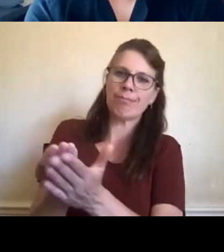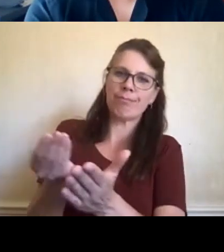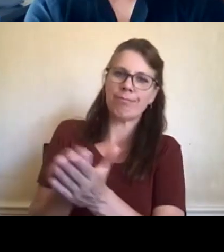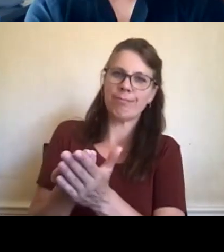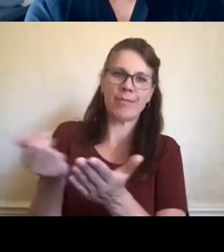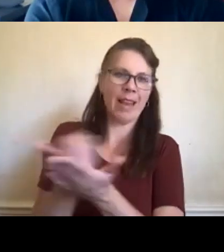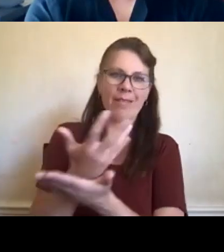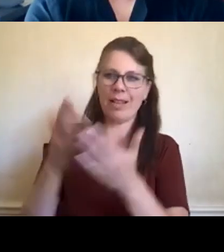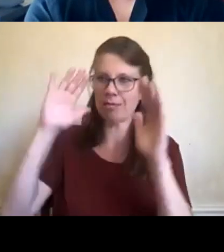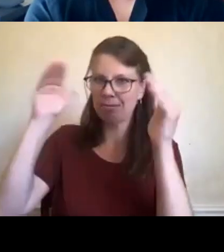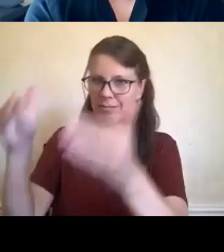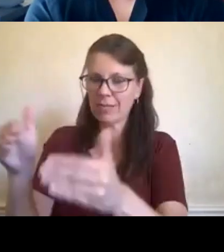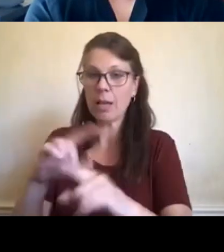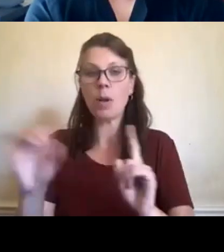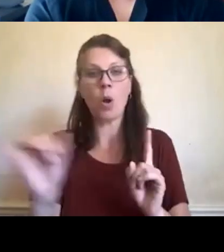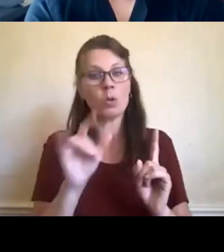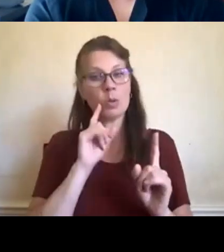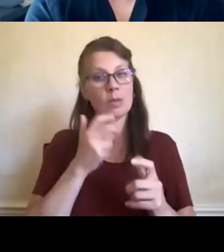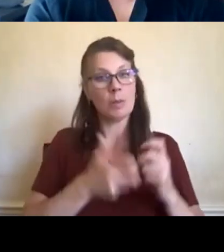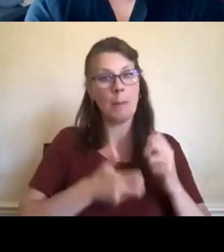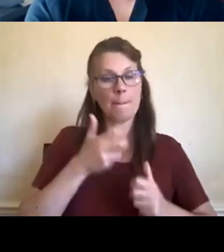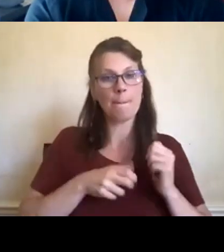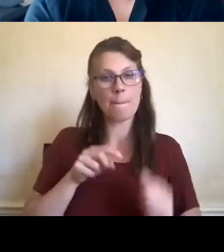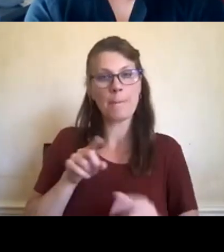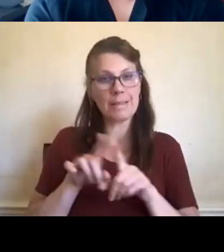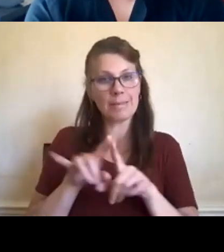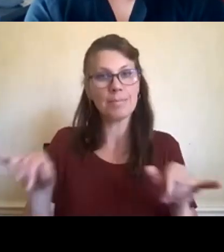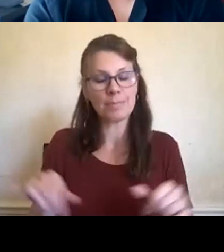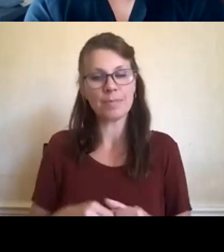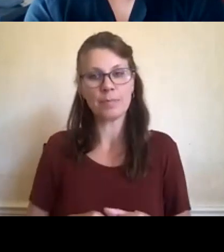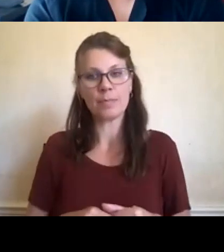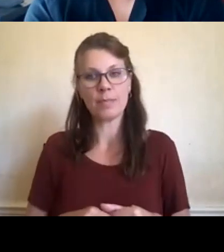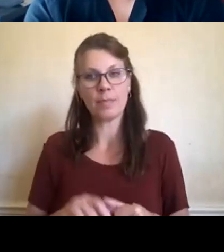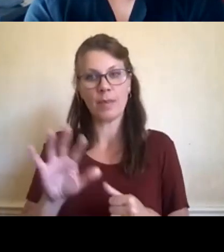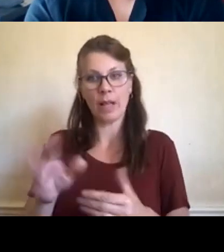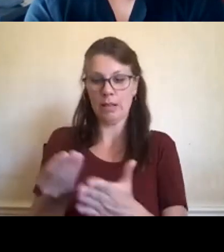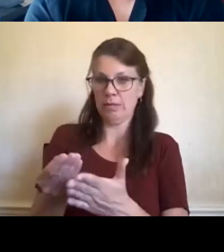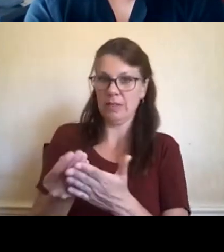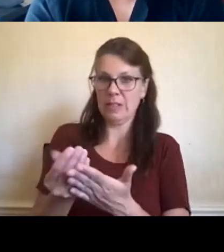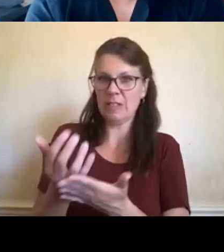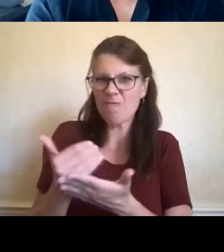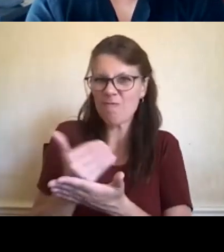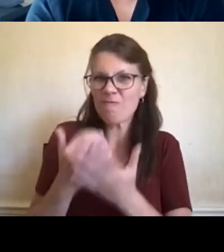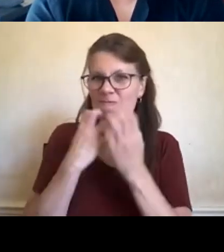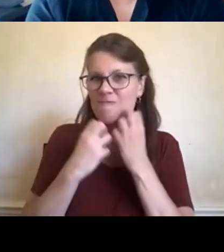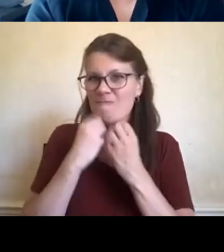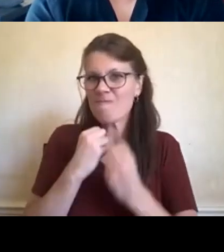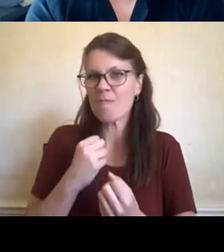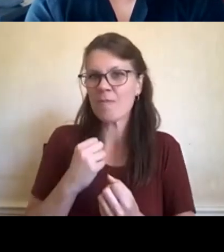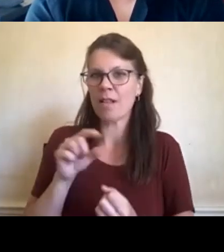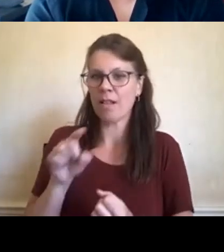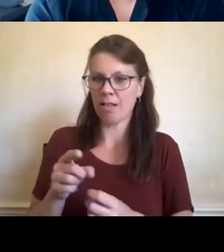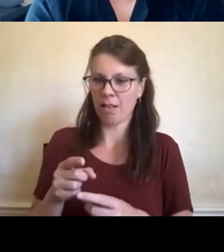it's also a big problem because that's what's hurting our ecosystem. And if you could imagine